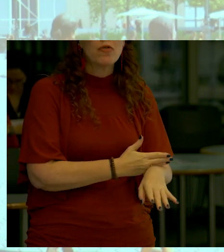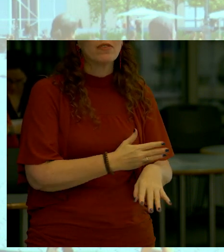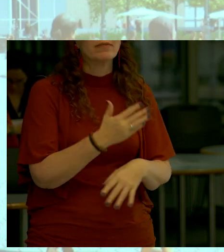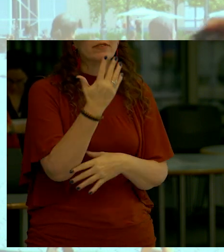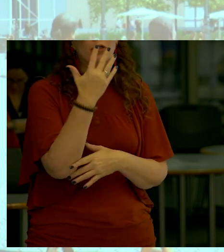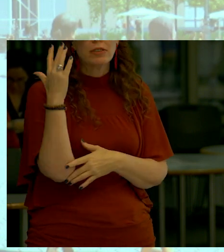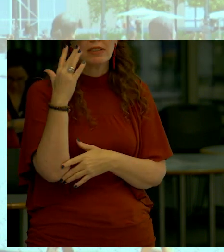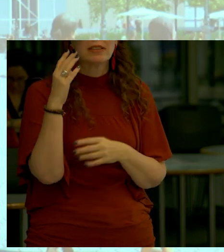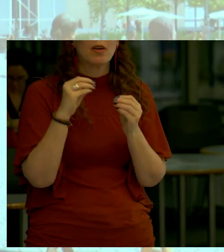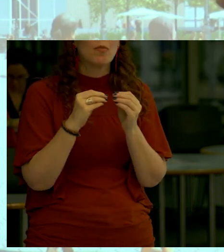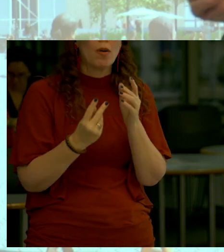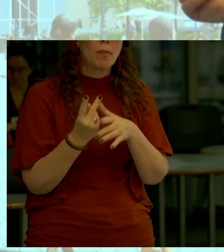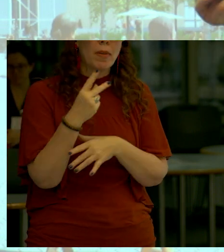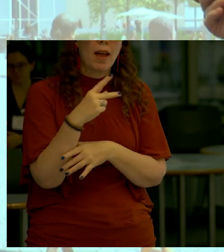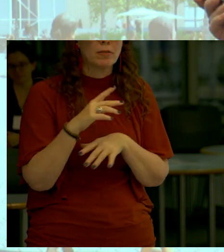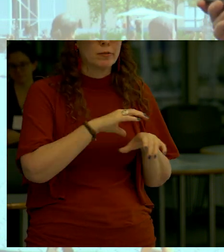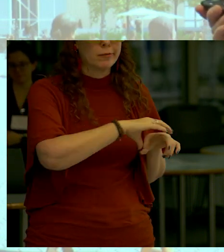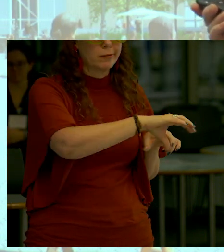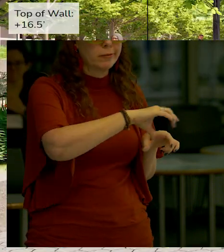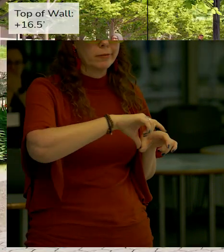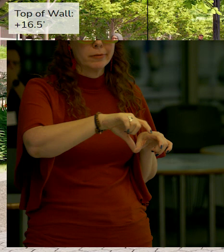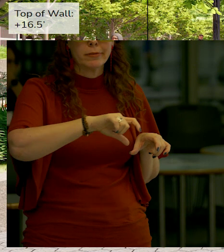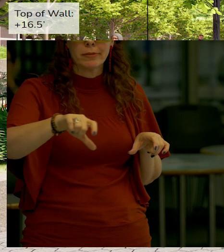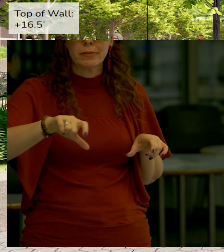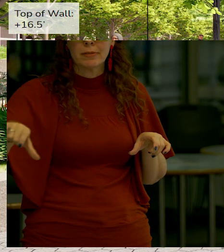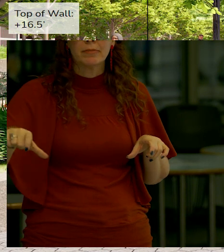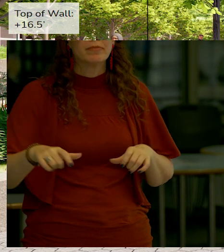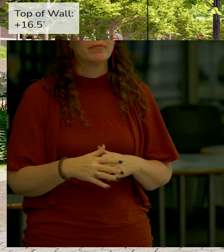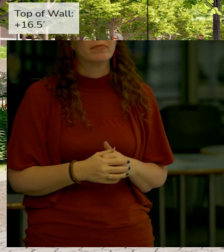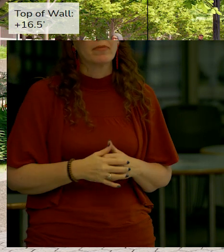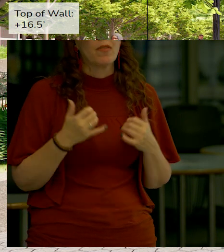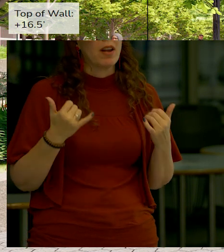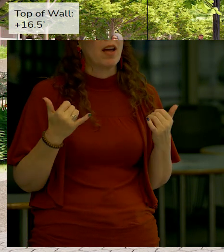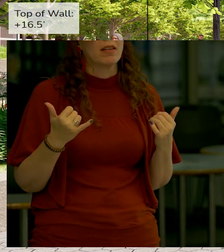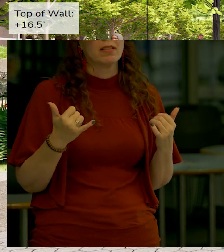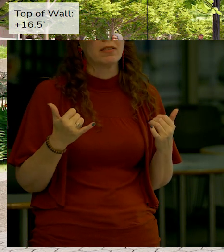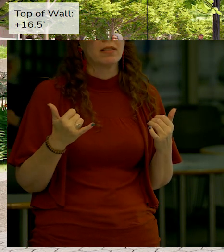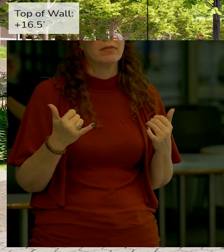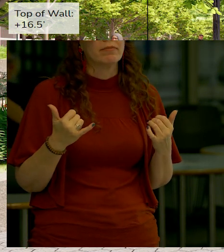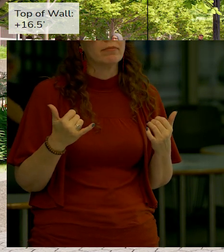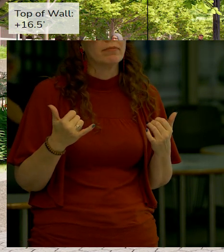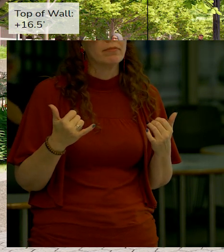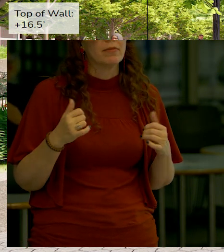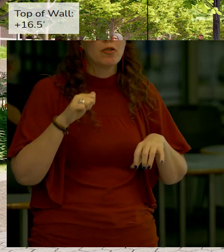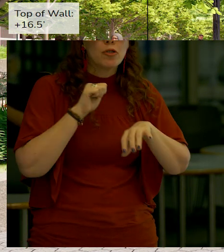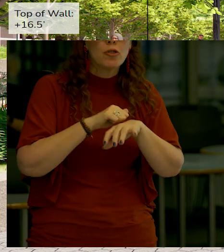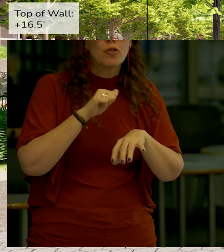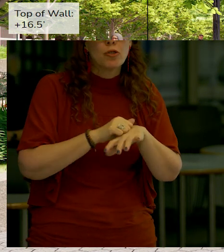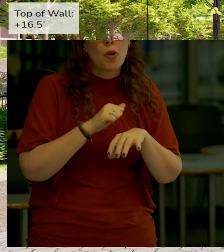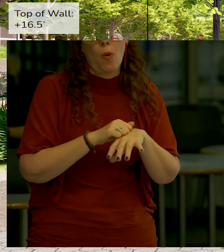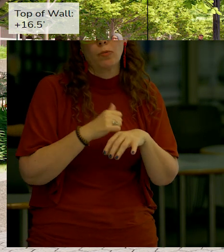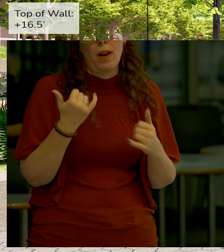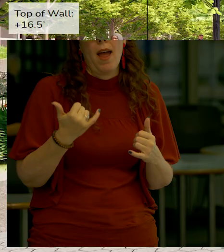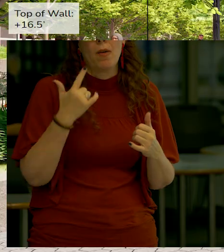vegetative cover and the plantings and landscaping in this area which is currently right now dominated by stone type concrete